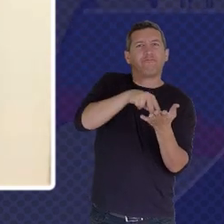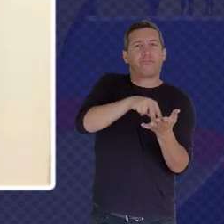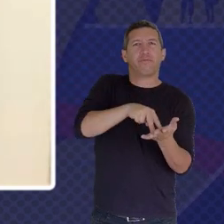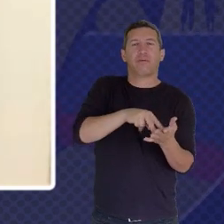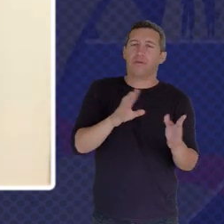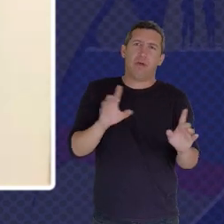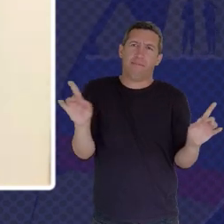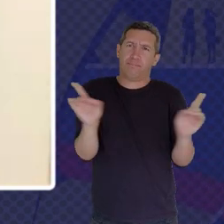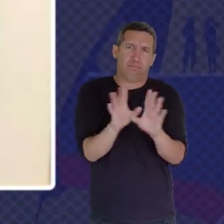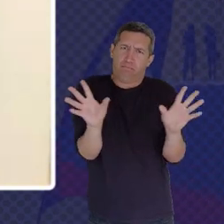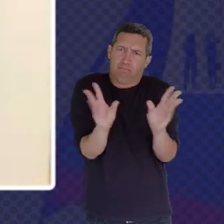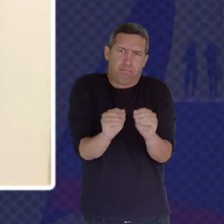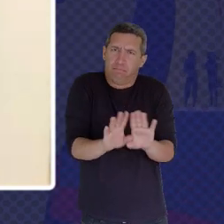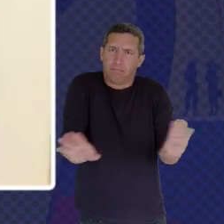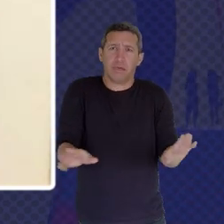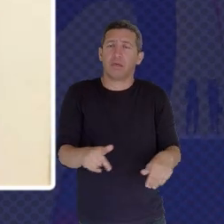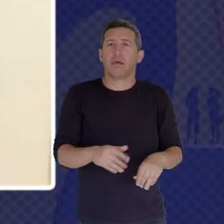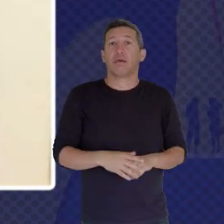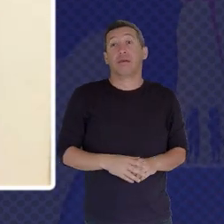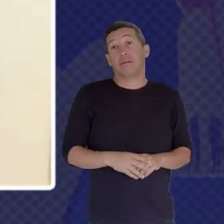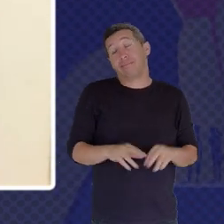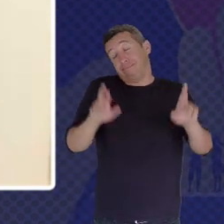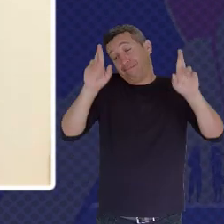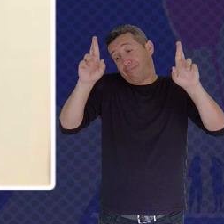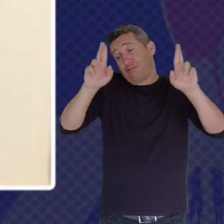The Discussions That Will Come